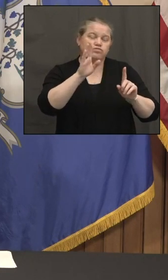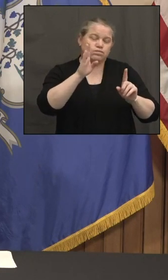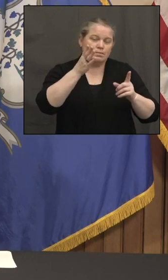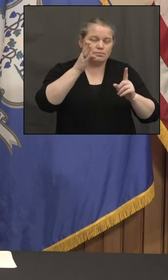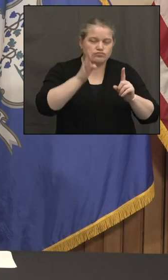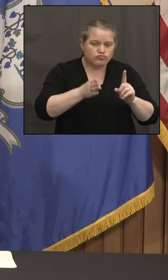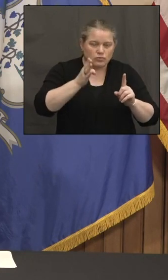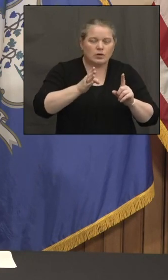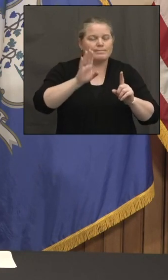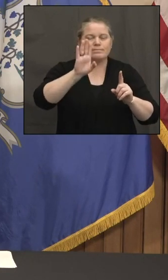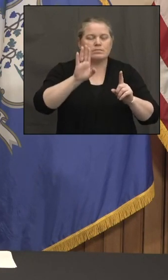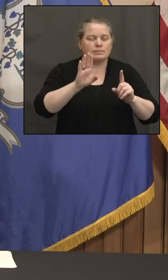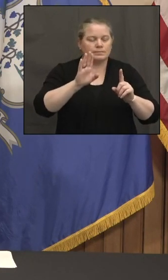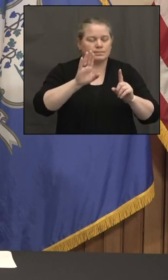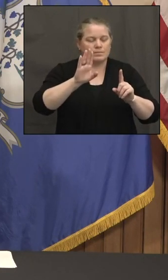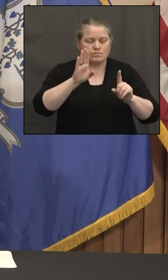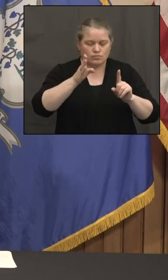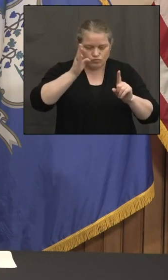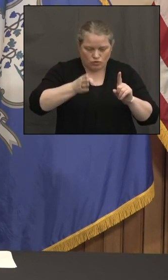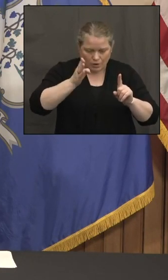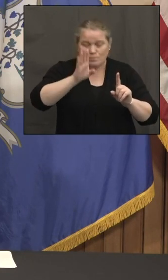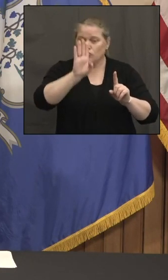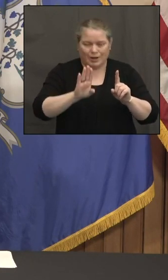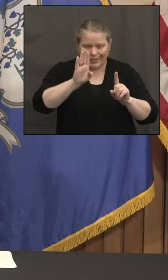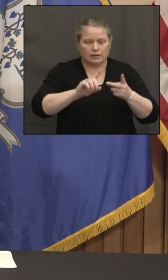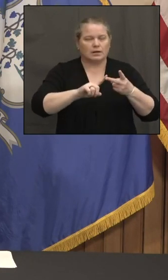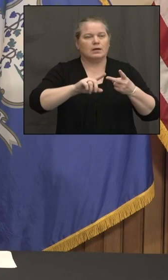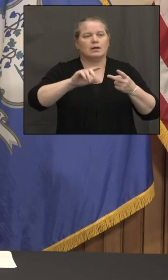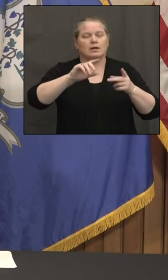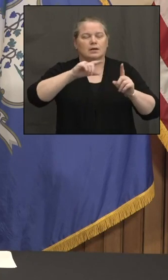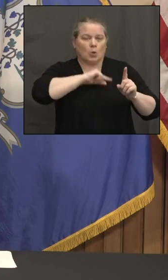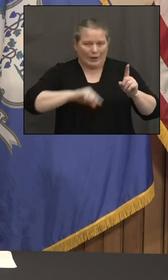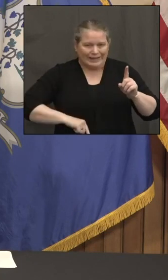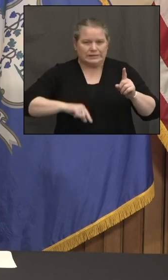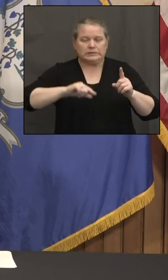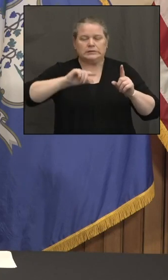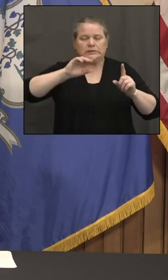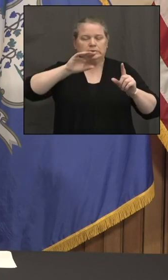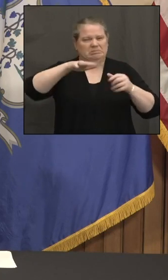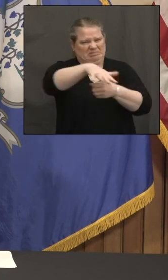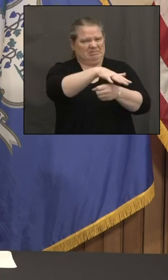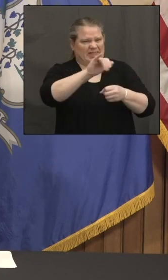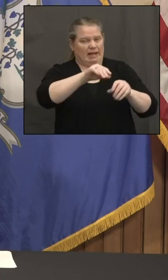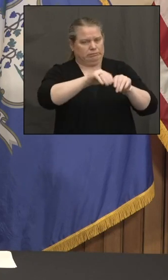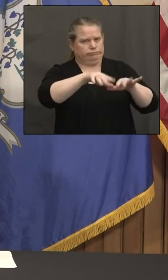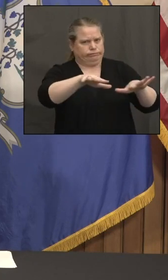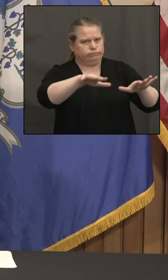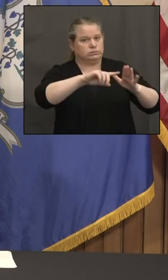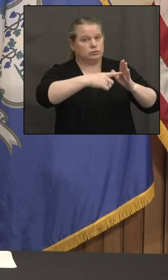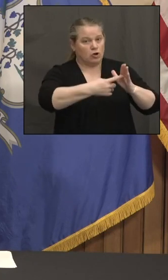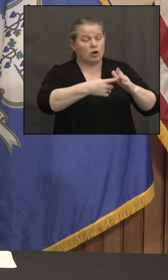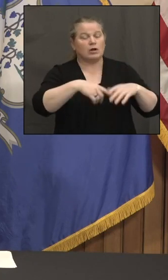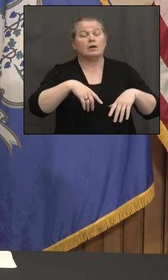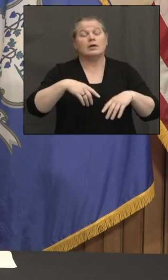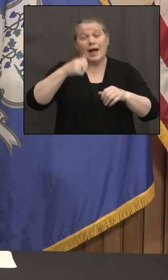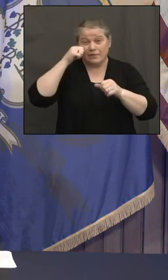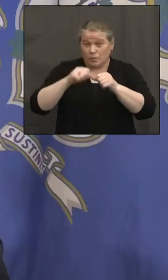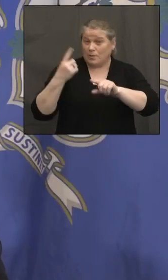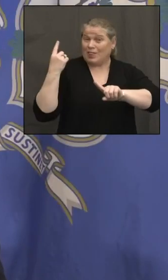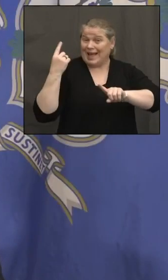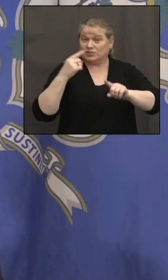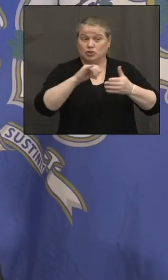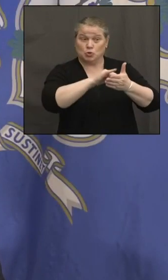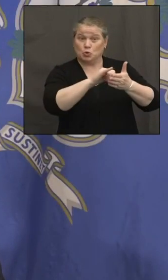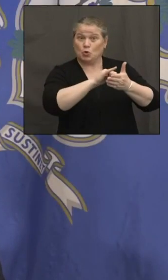What's he telling you as far as those variants? And if it's in New York, are we going to see the same kind of thing again here? Yeah, that's a great